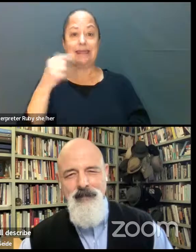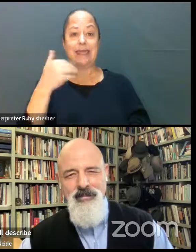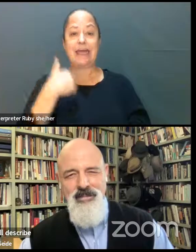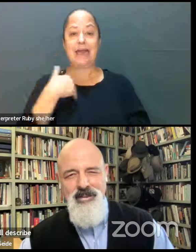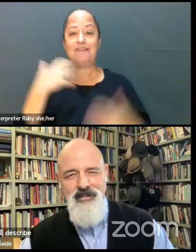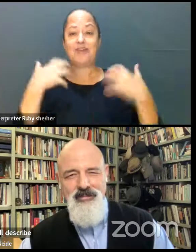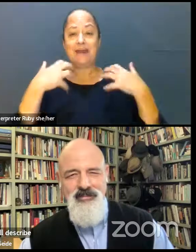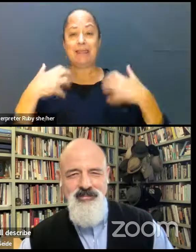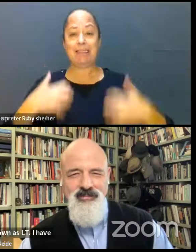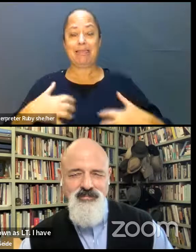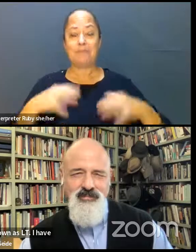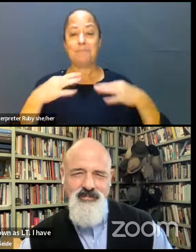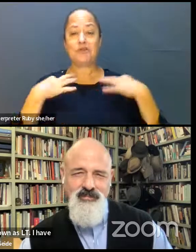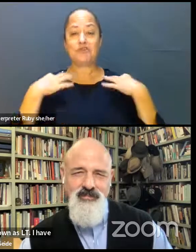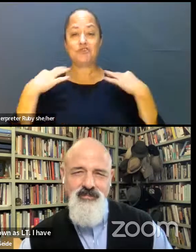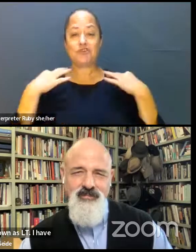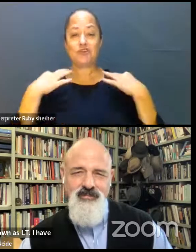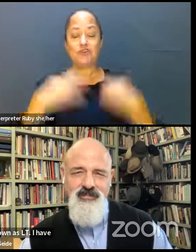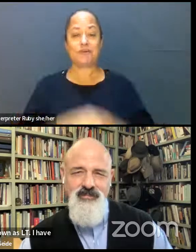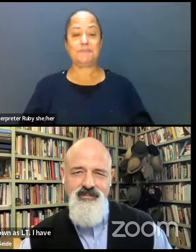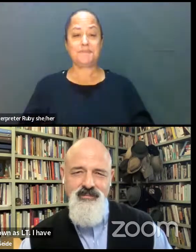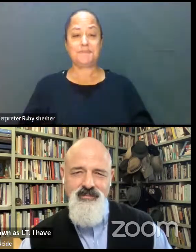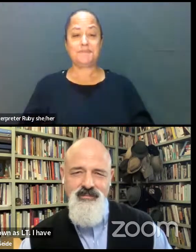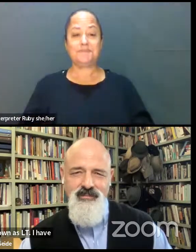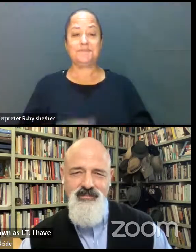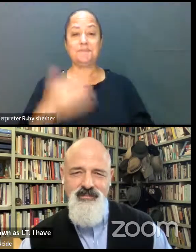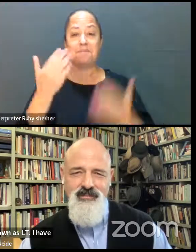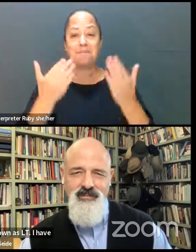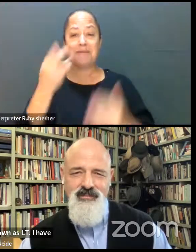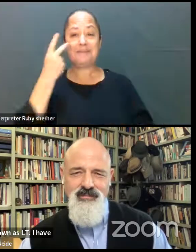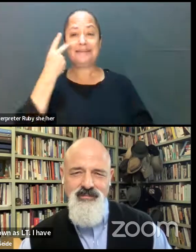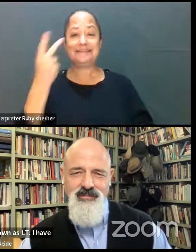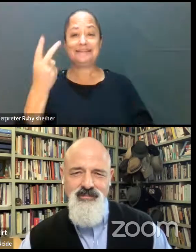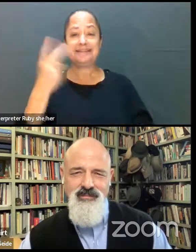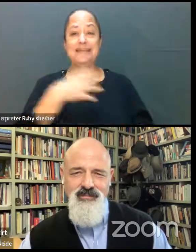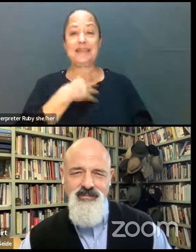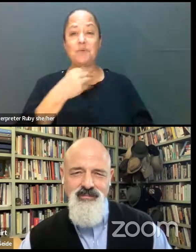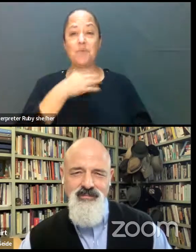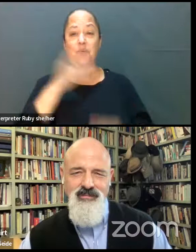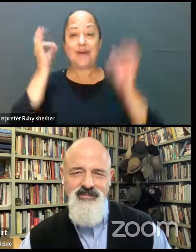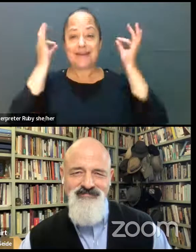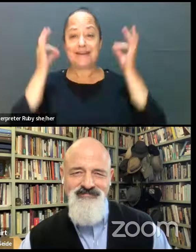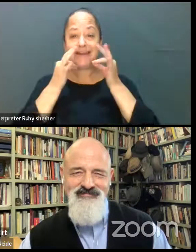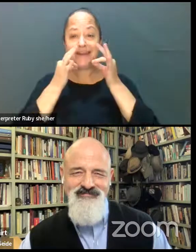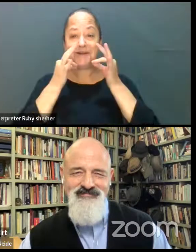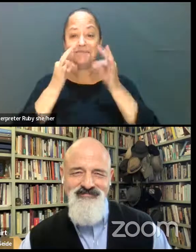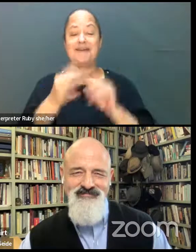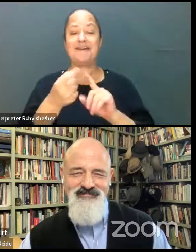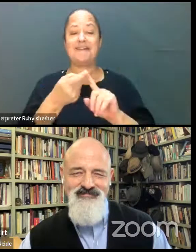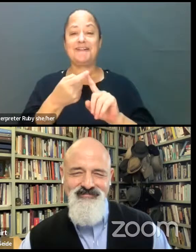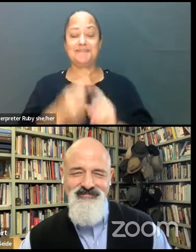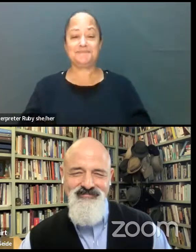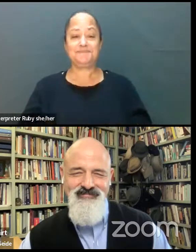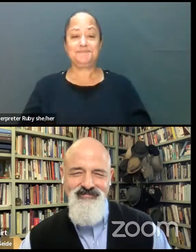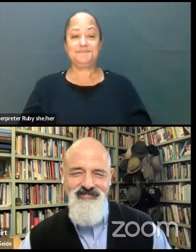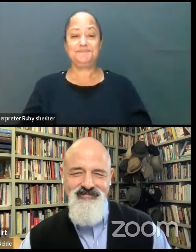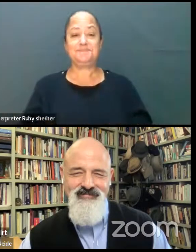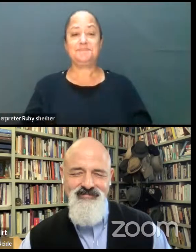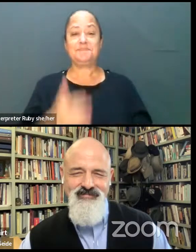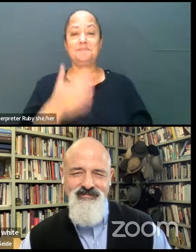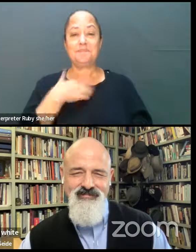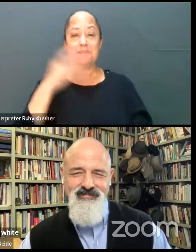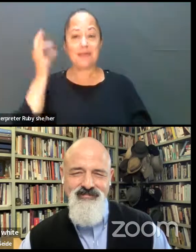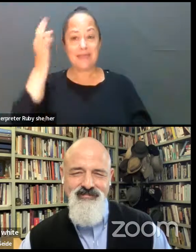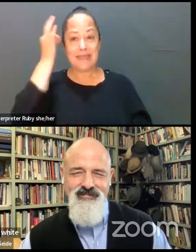shirt. And you might see white earbuds coming from my ears. My hair